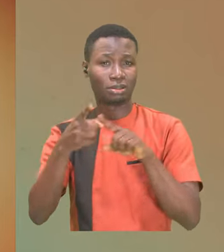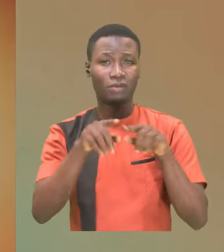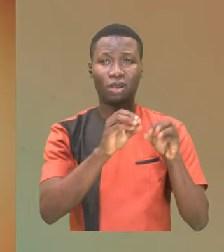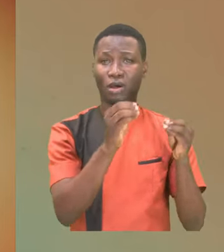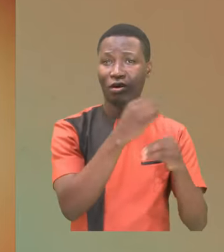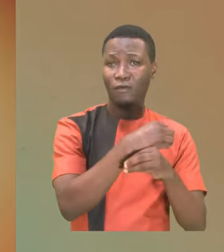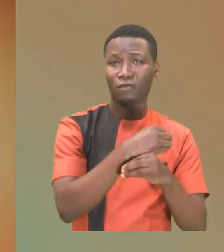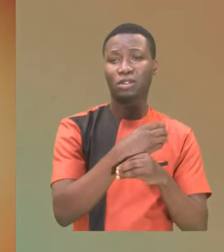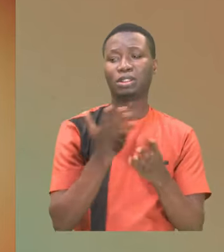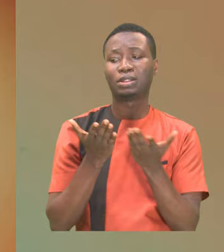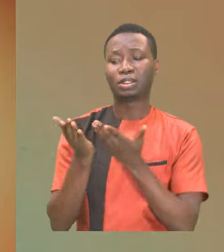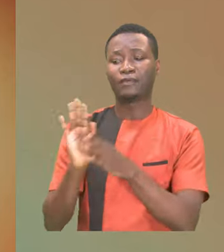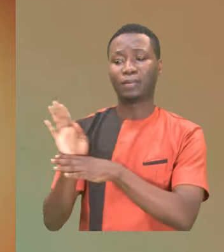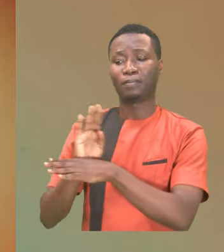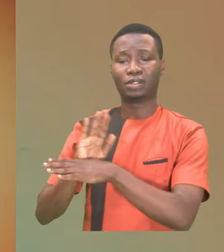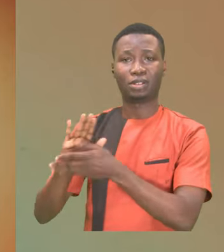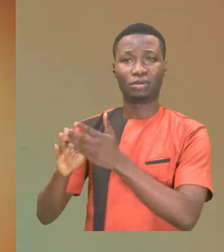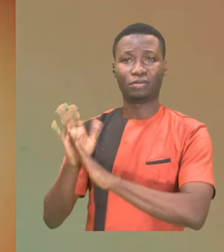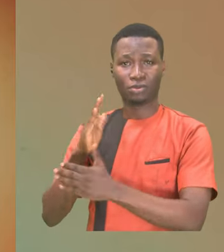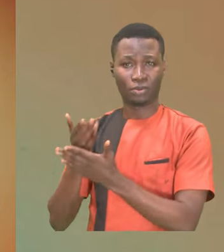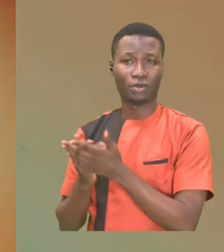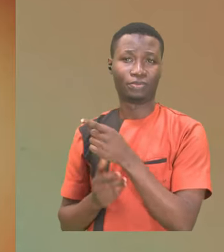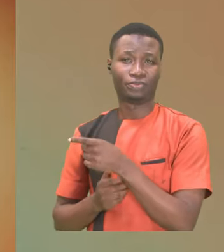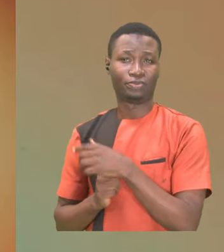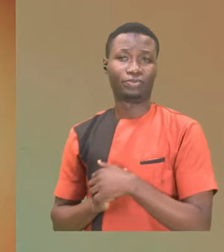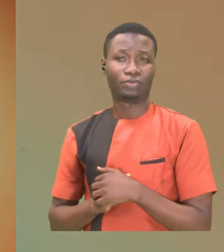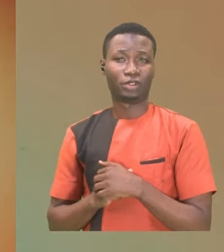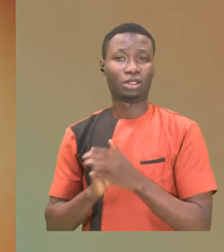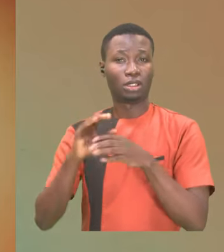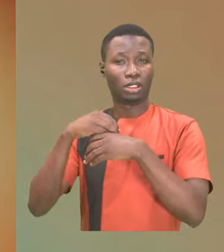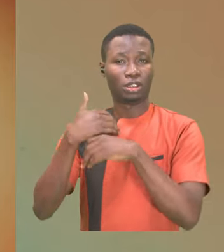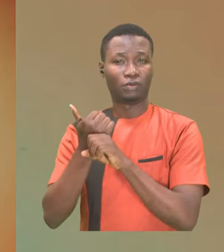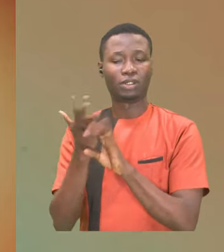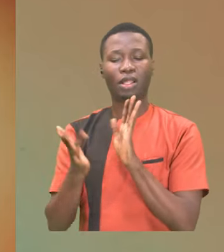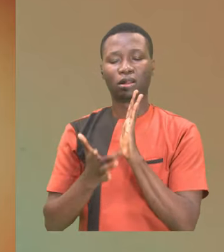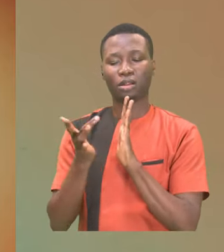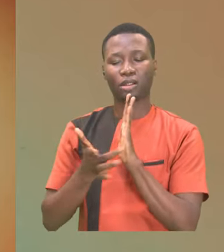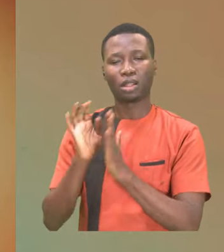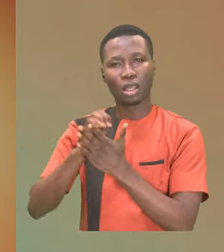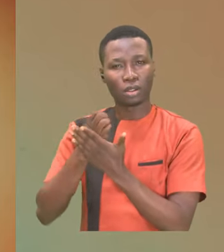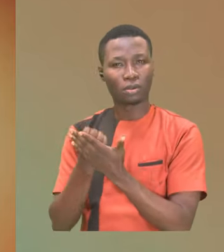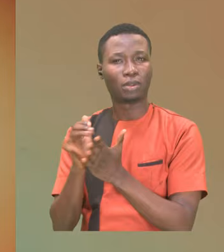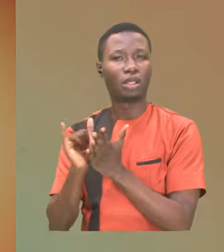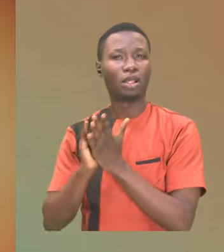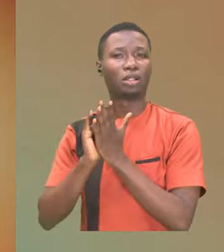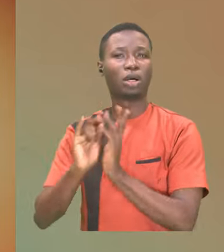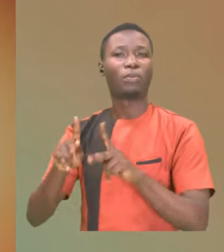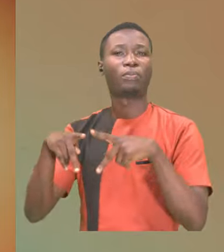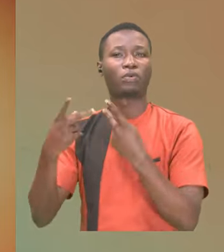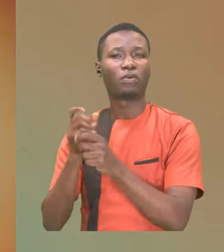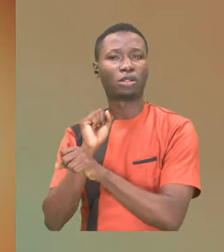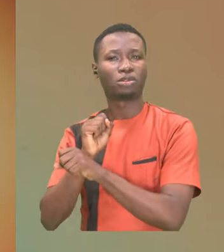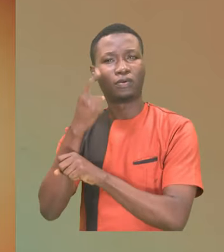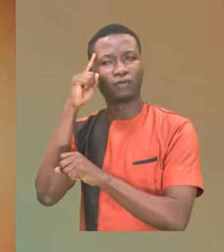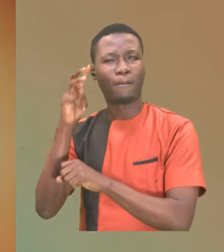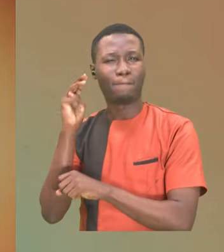and regulators serve the business community, creating a tech economy that will provide jobs